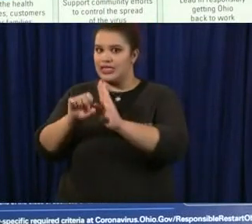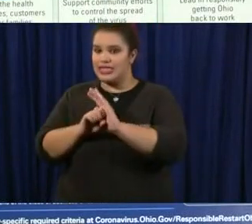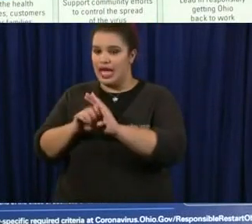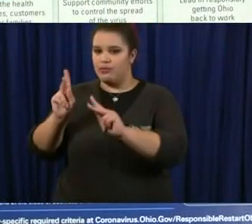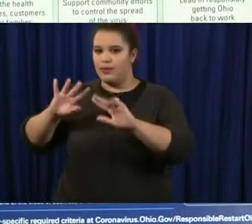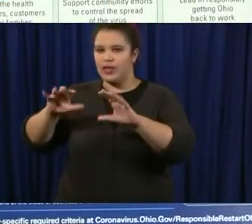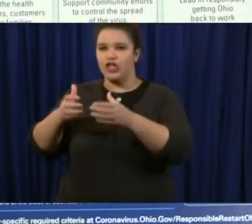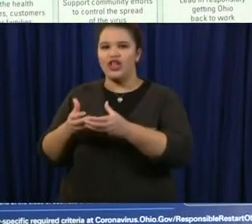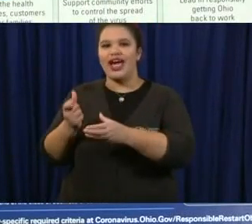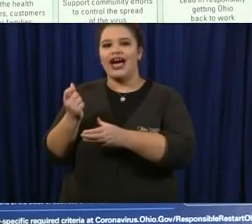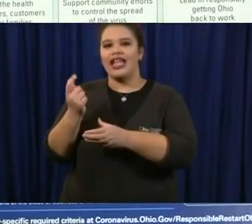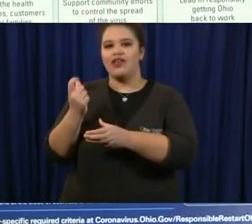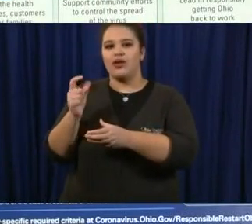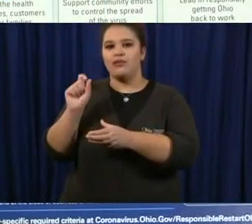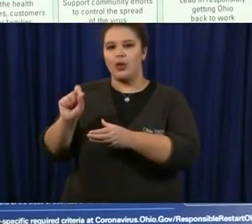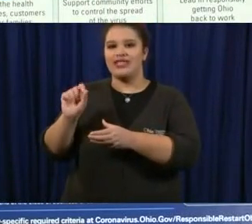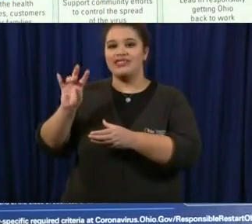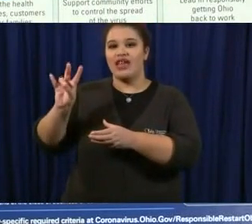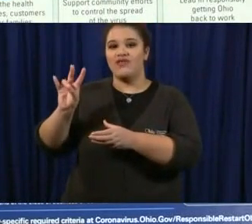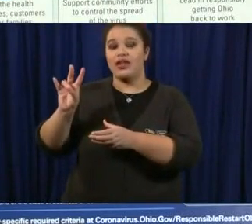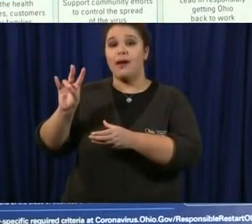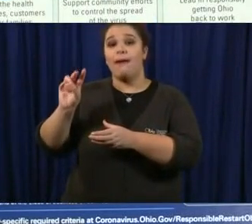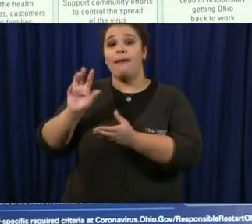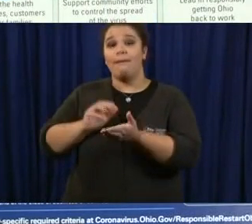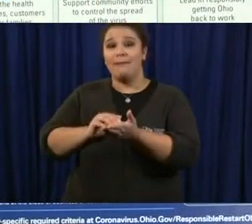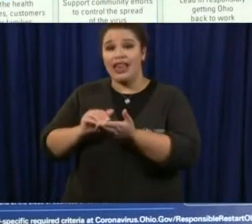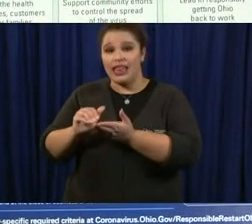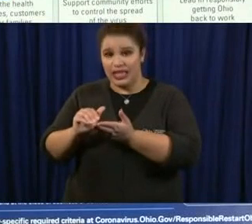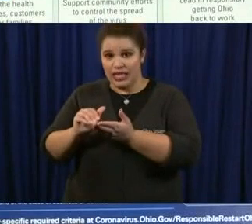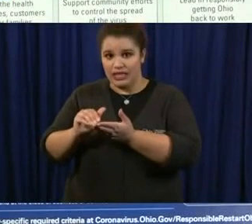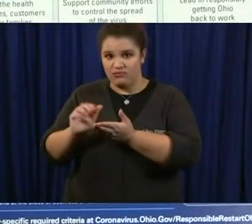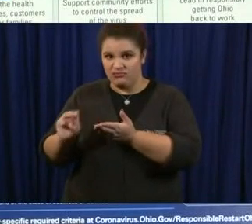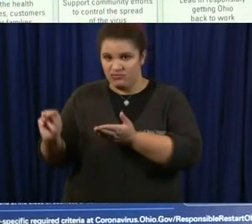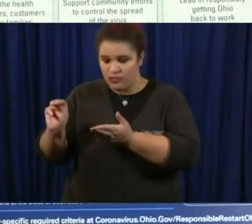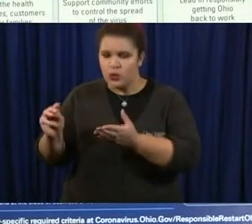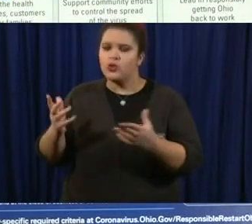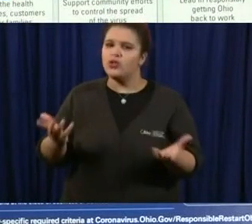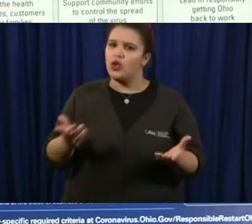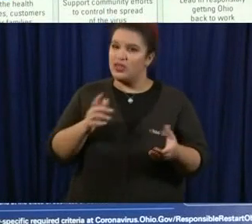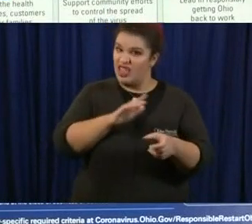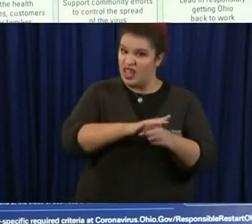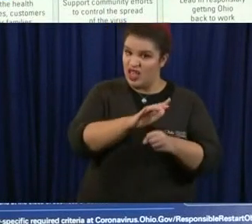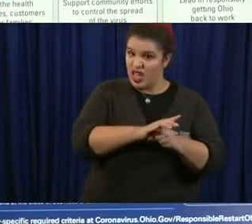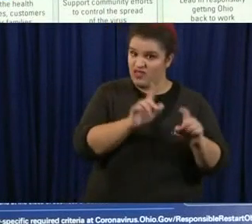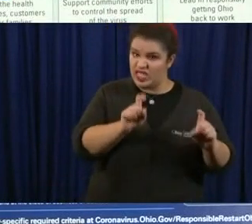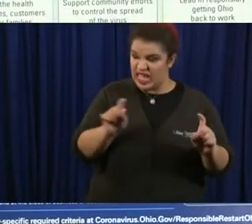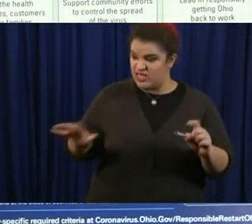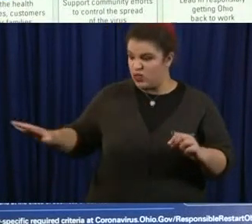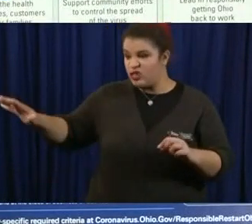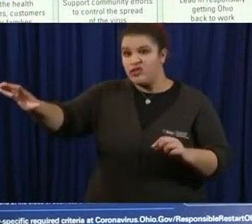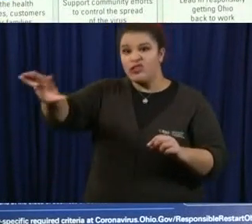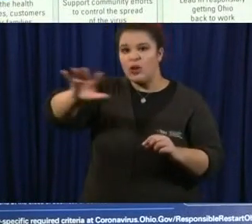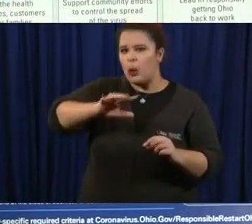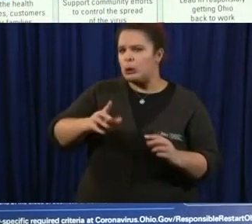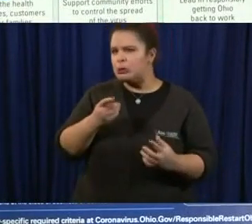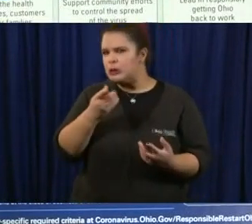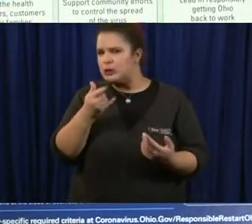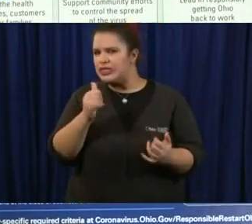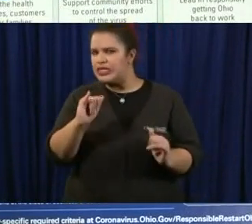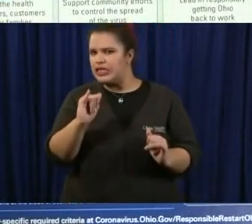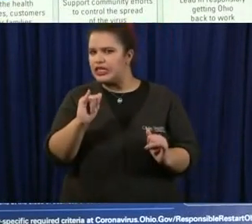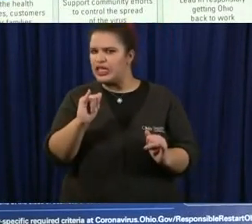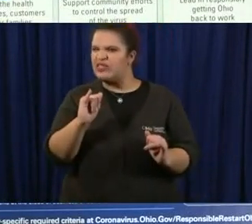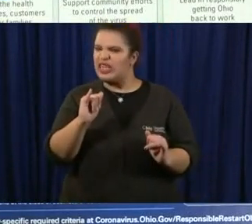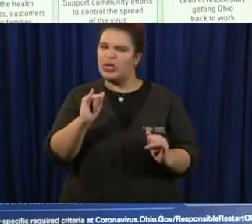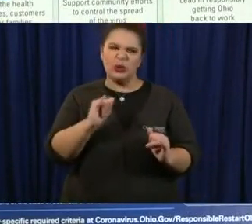how do you explain to Ohioans that that would be enough test is that enough testing capacity at that point going forward or do you still need to do you still want to achieve a much